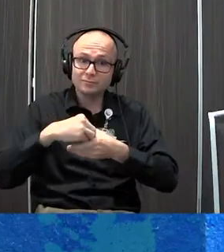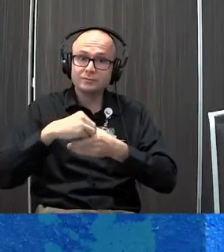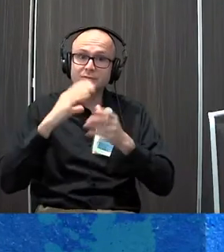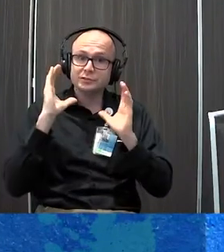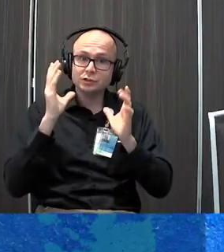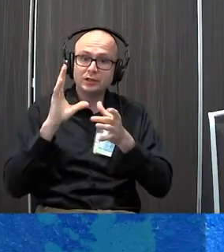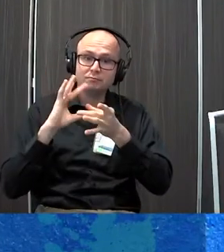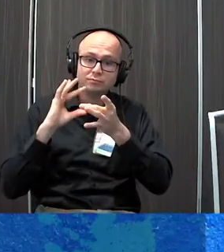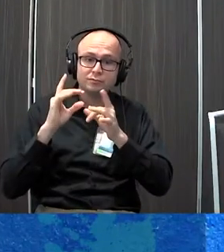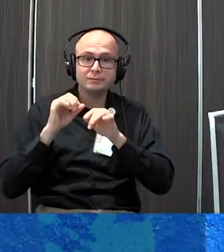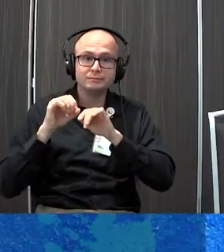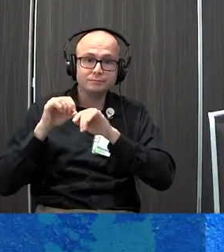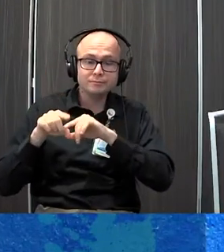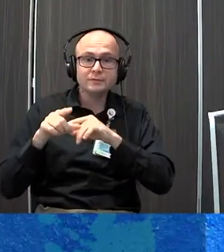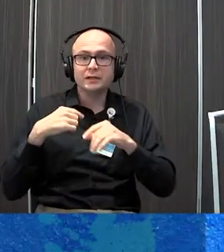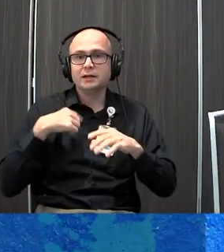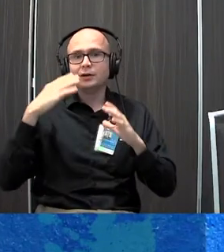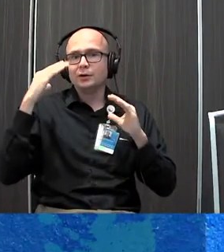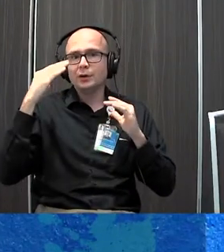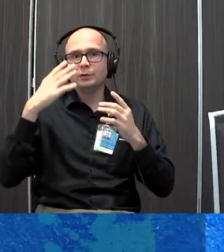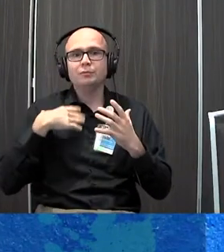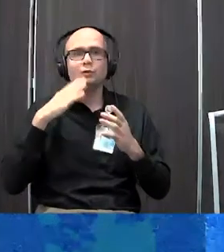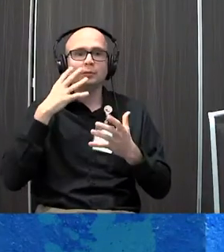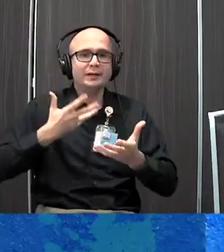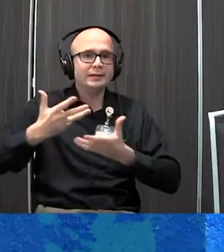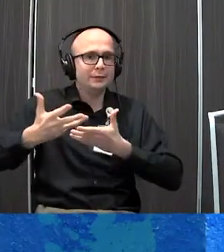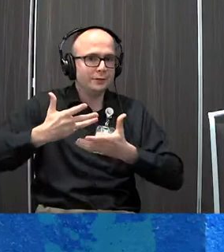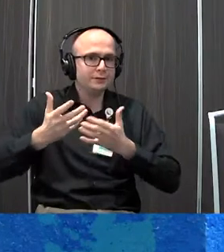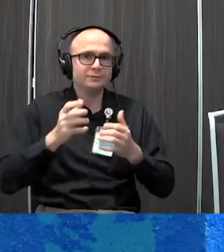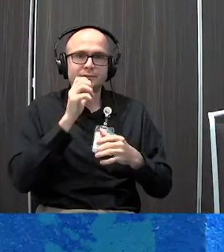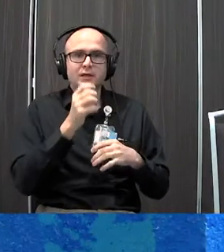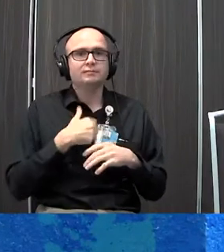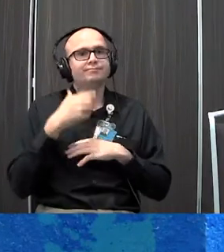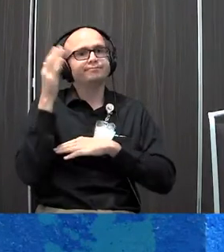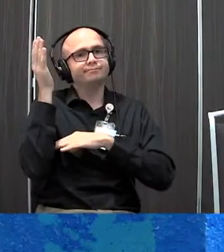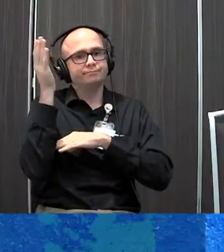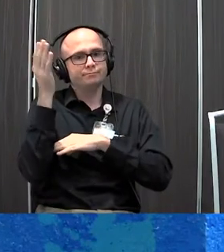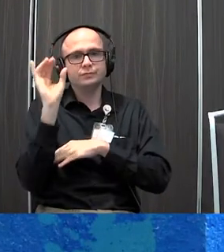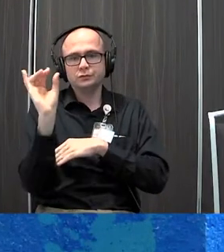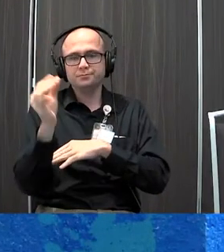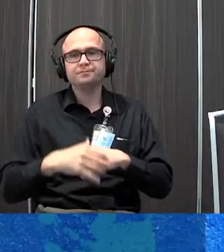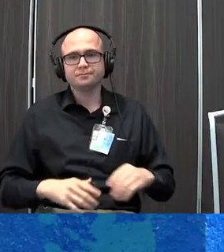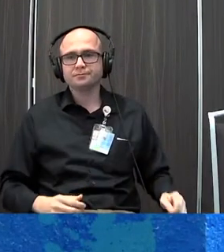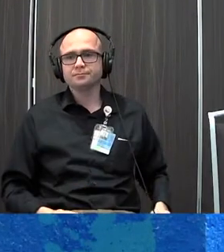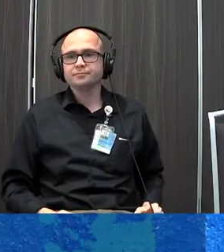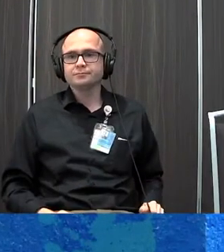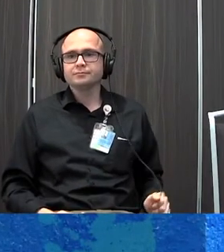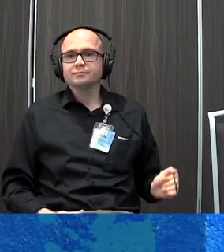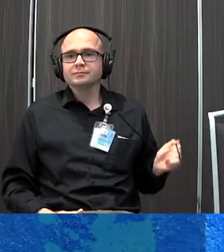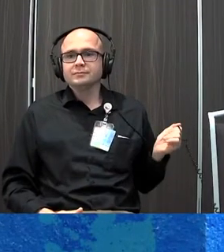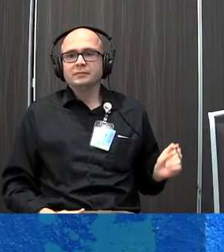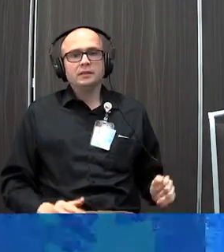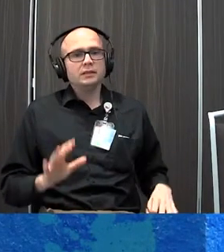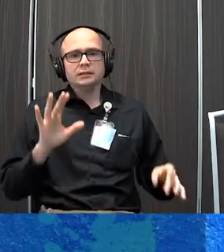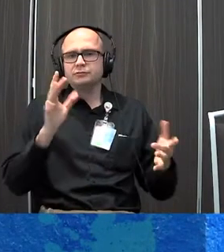chat in questions. My hope is this is going to be a little bit more interactive rather than just talking to. So very briefly, we're